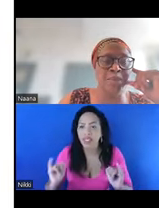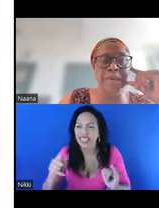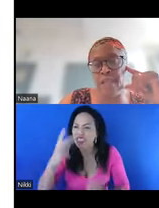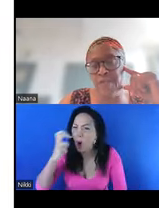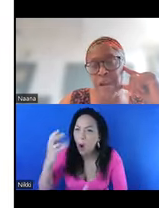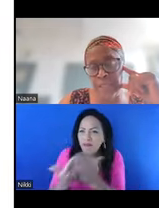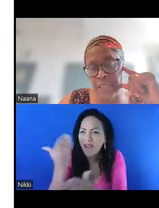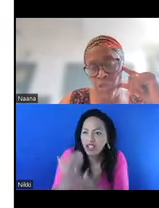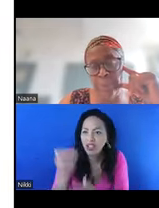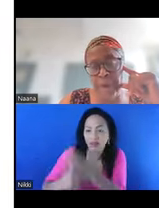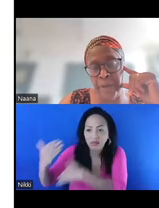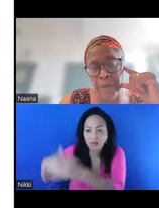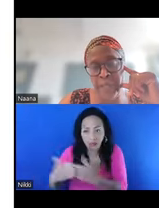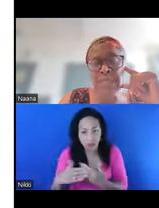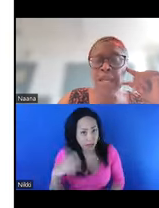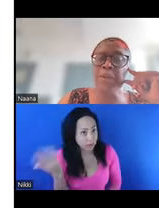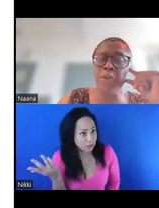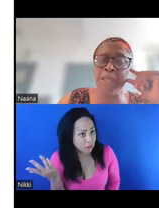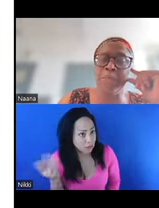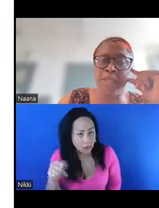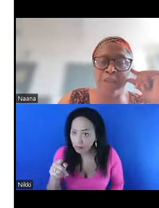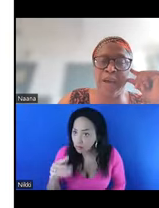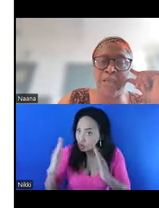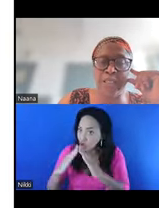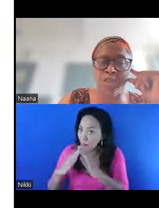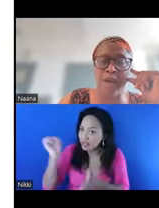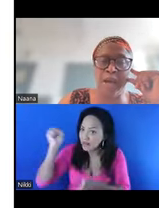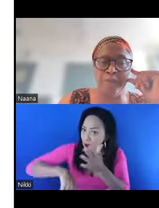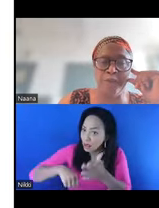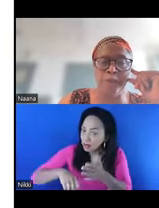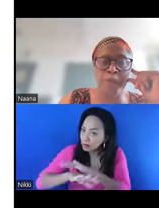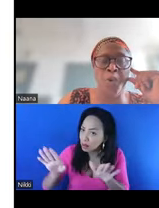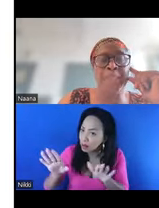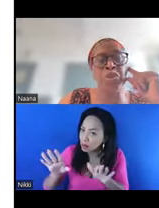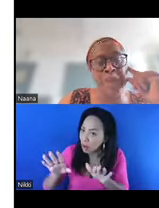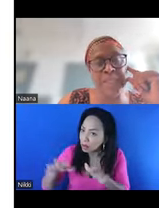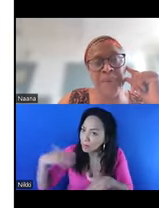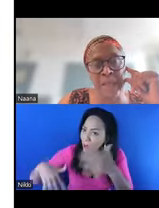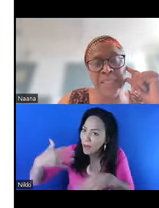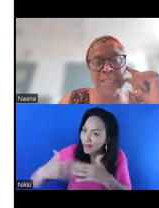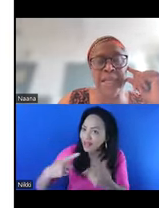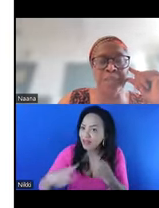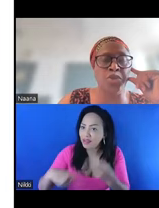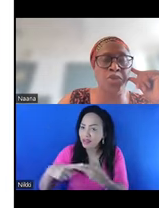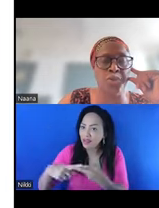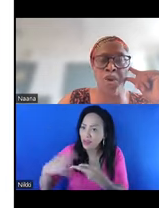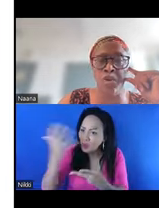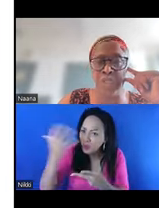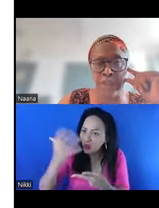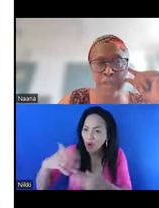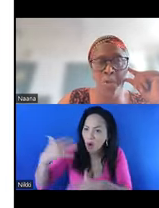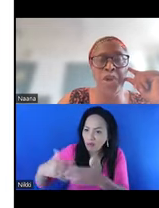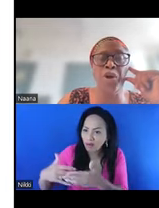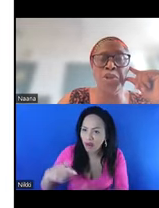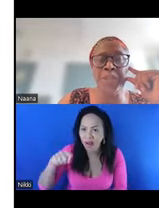domestic violence is not barbaric. Tell me whether domestic violence is not harmful. Or whether domestic violence has nothing to do with